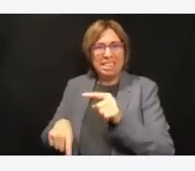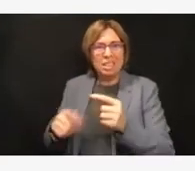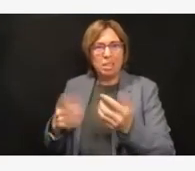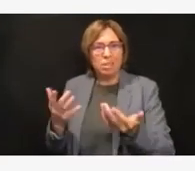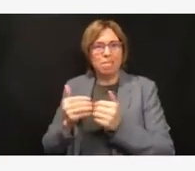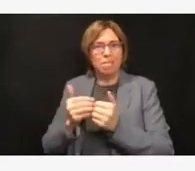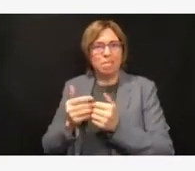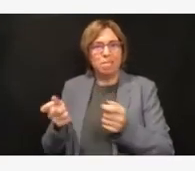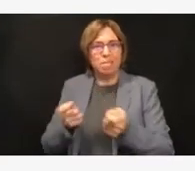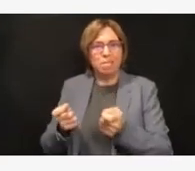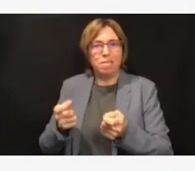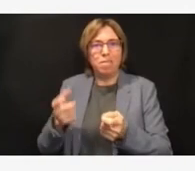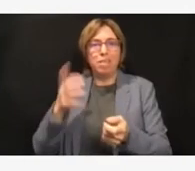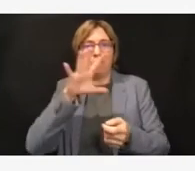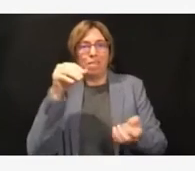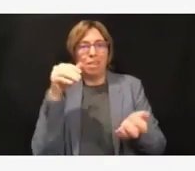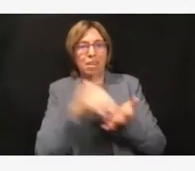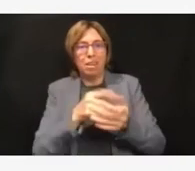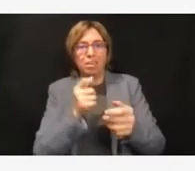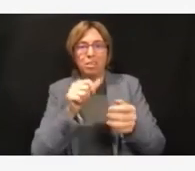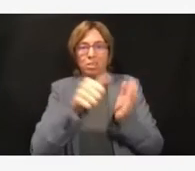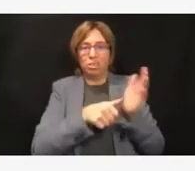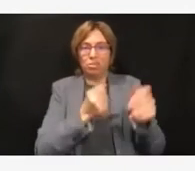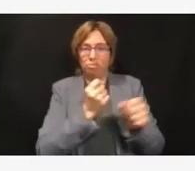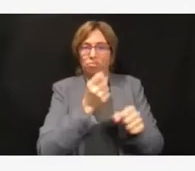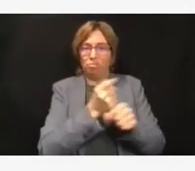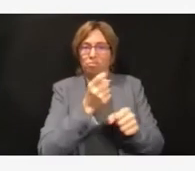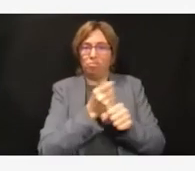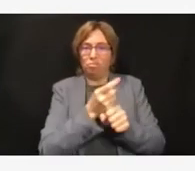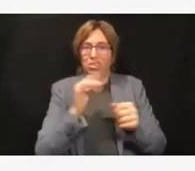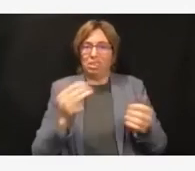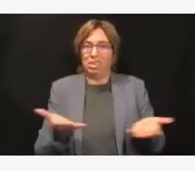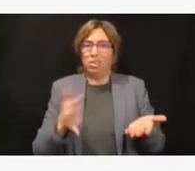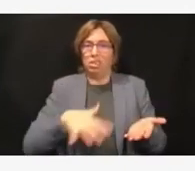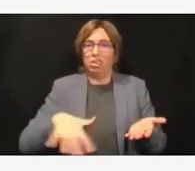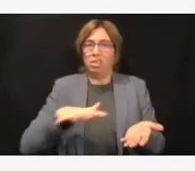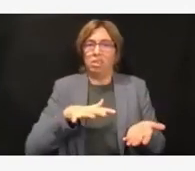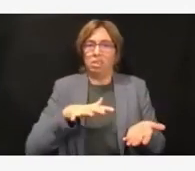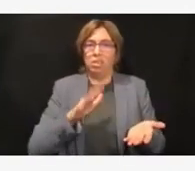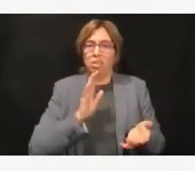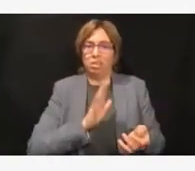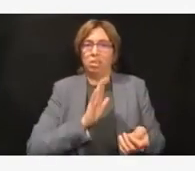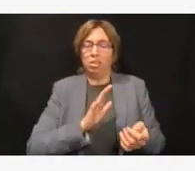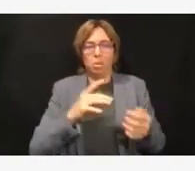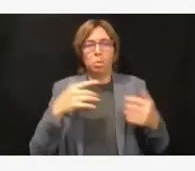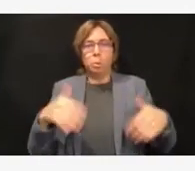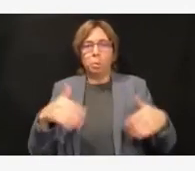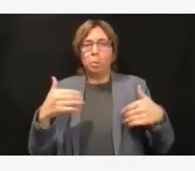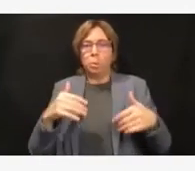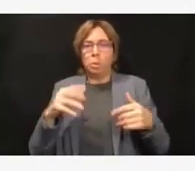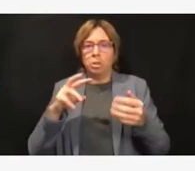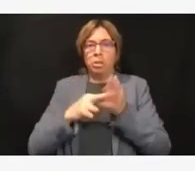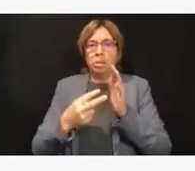our healthcare system. So you do the math, you know that we've got a 15 to 20% backlog.